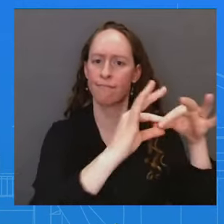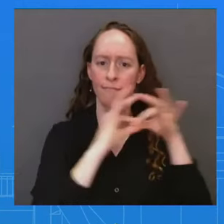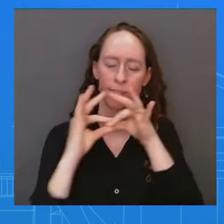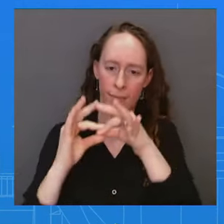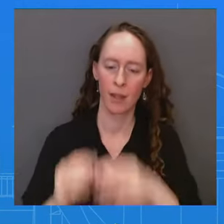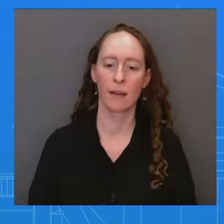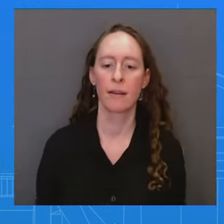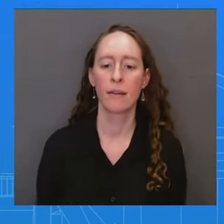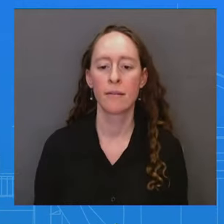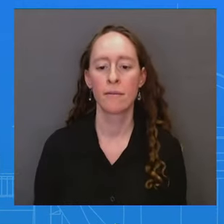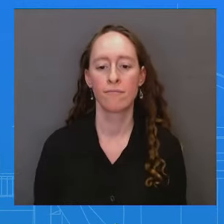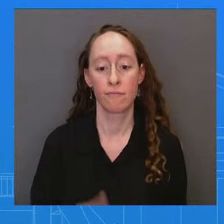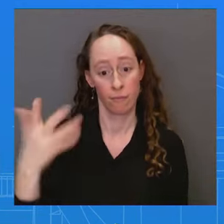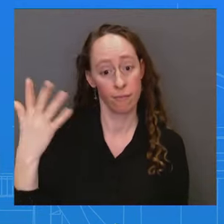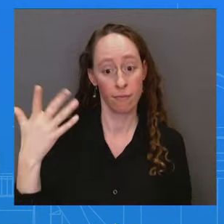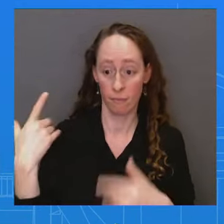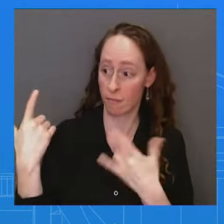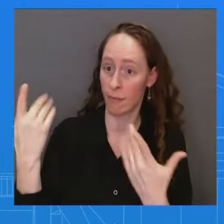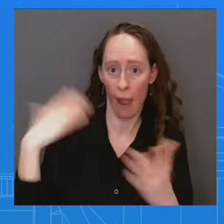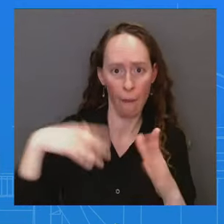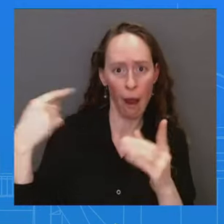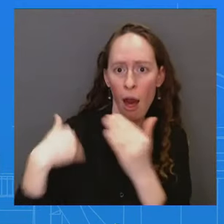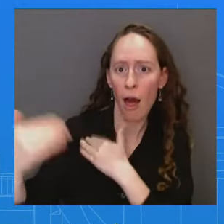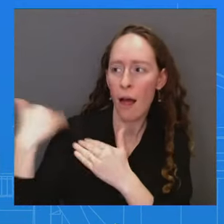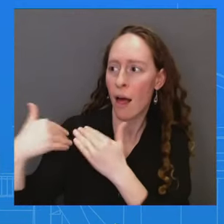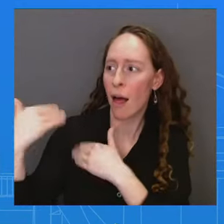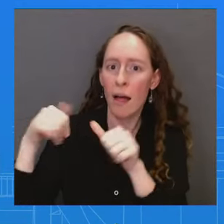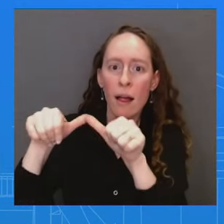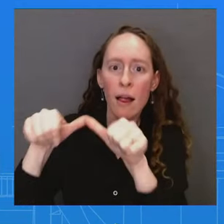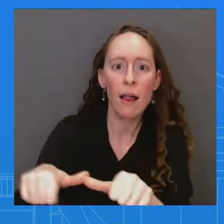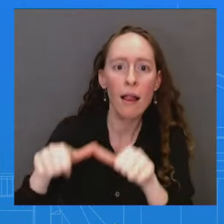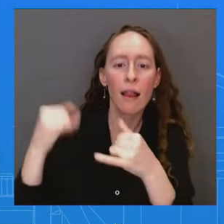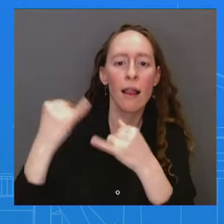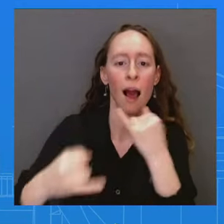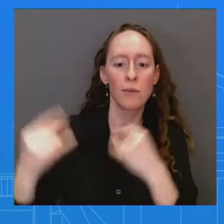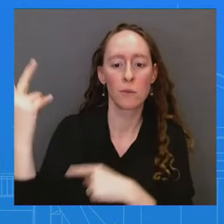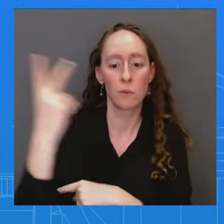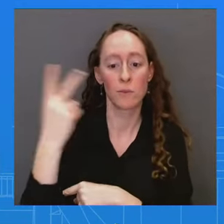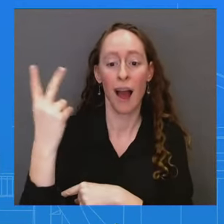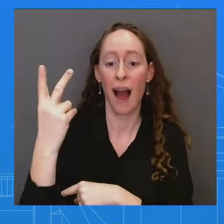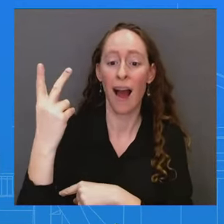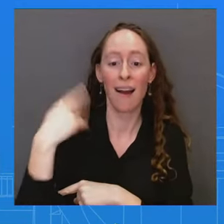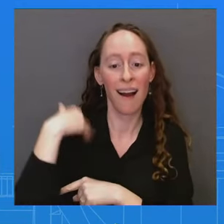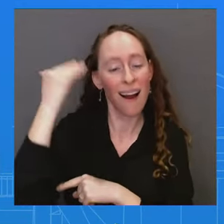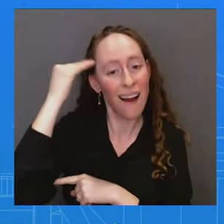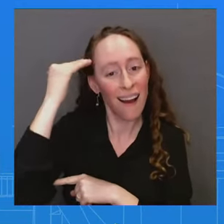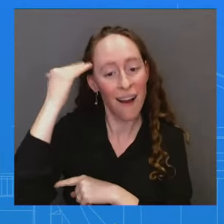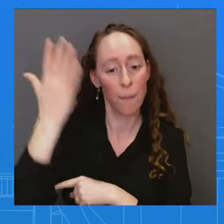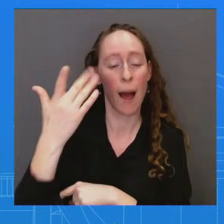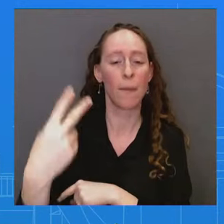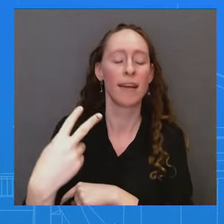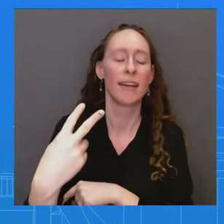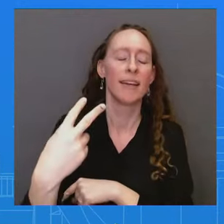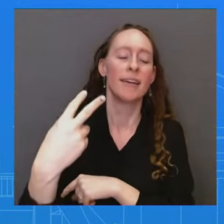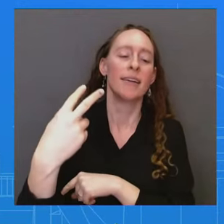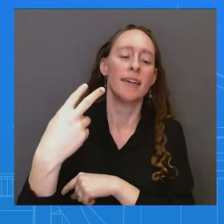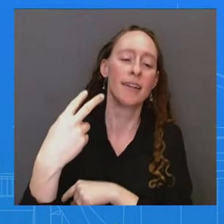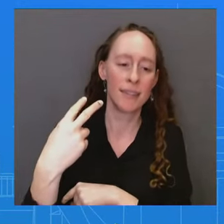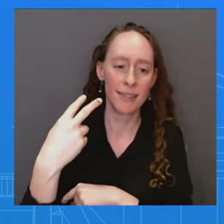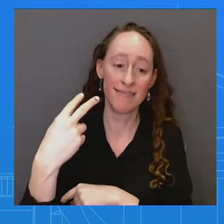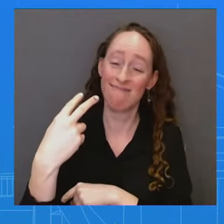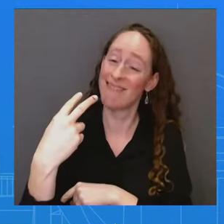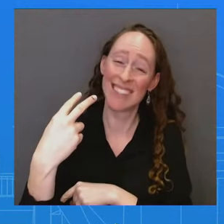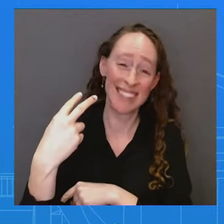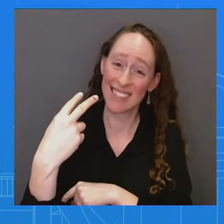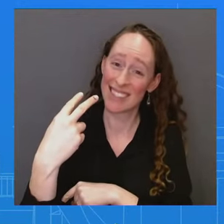And each time I've gotten the question, my answer was probably as satisfying as a gravy sandwich. So, this is about the Israeli decision